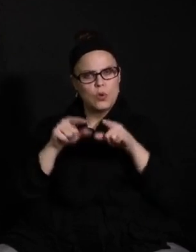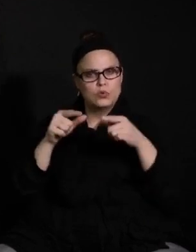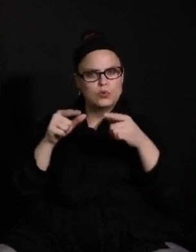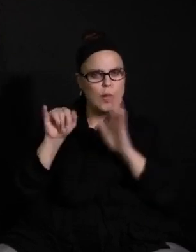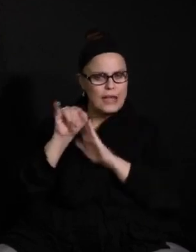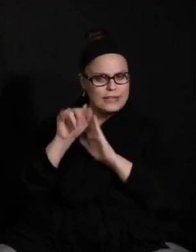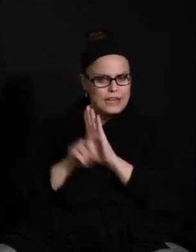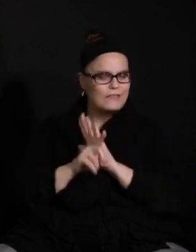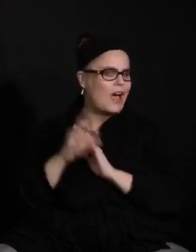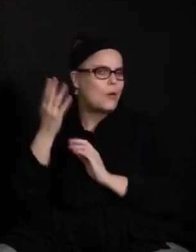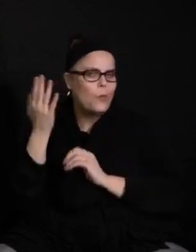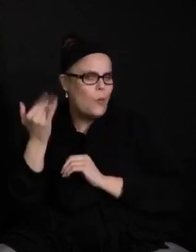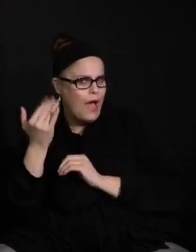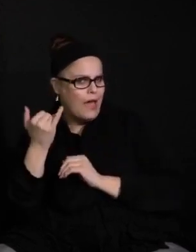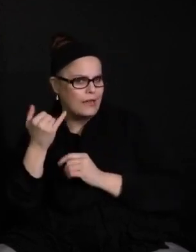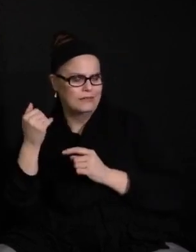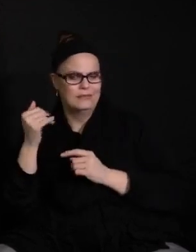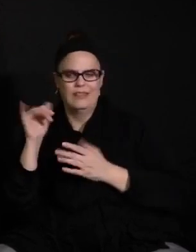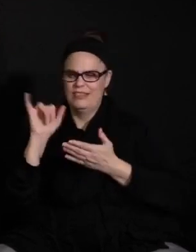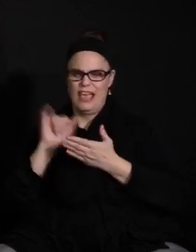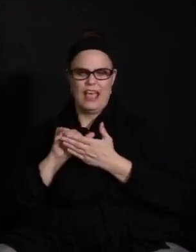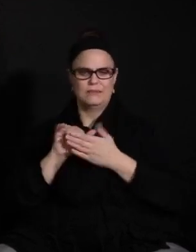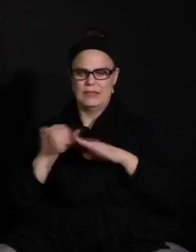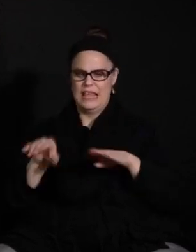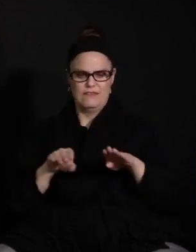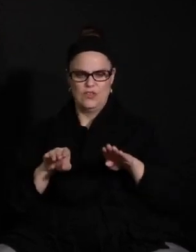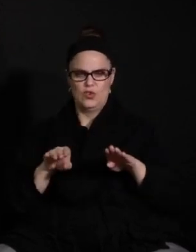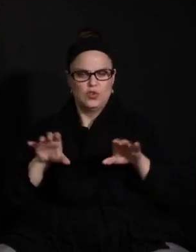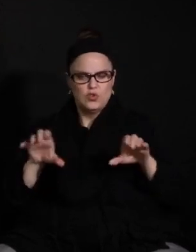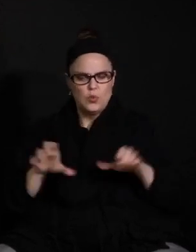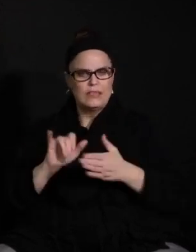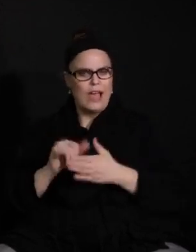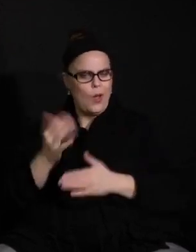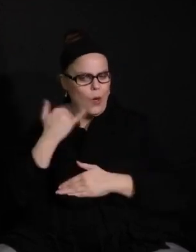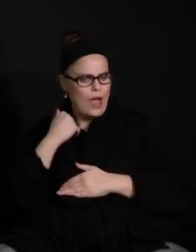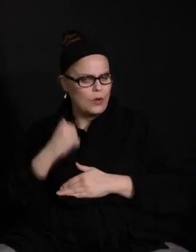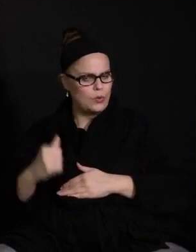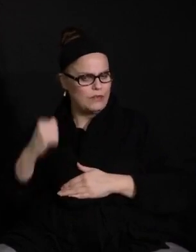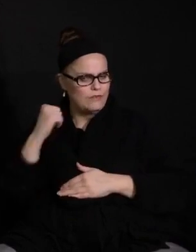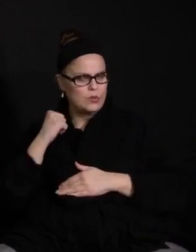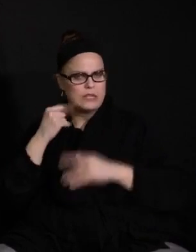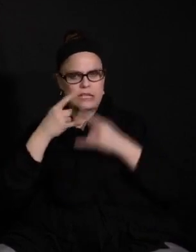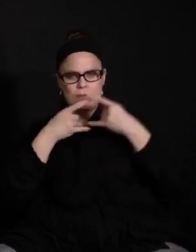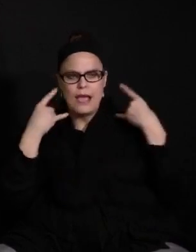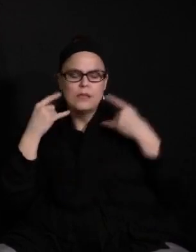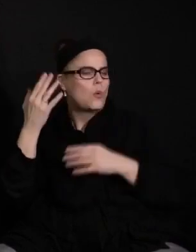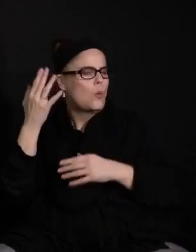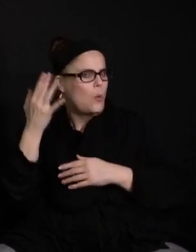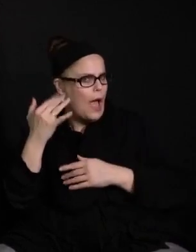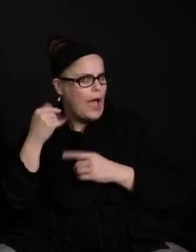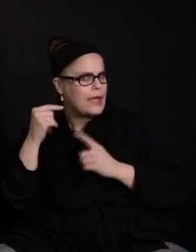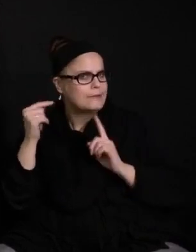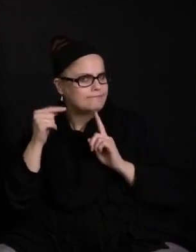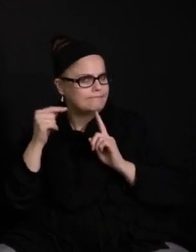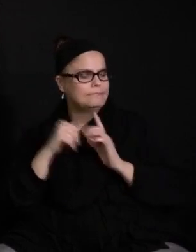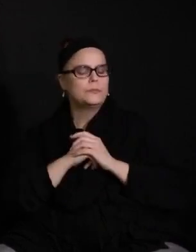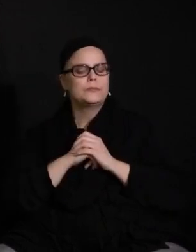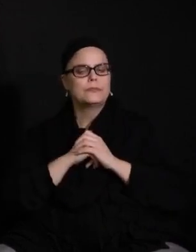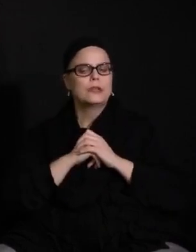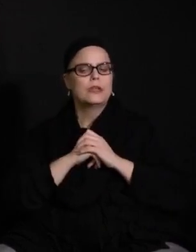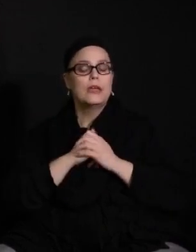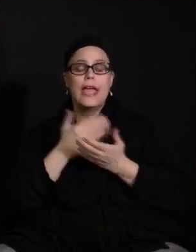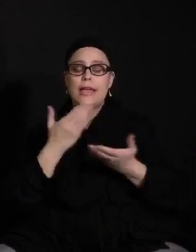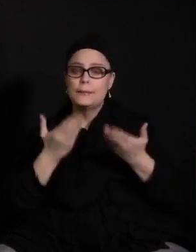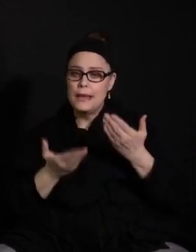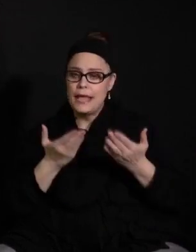to identify just why what's the why behind that behavior? And why are they refusing to wear that mask? And even go as far